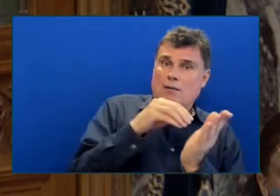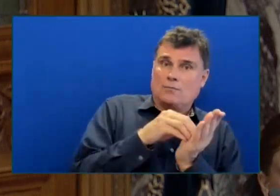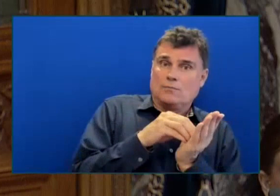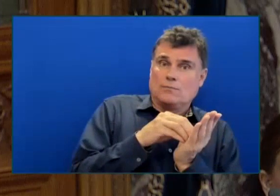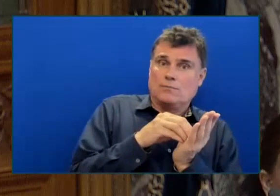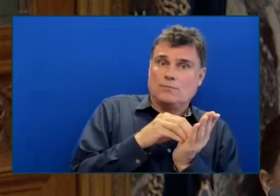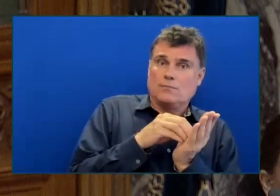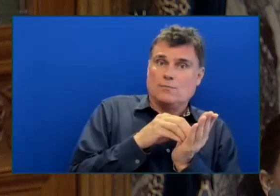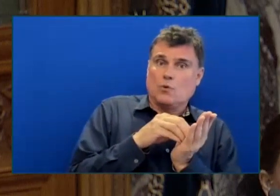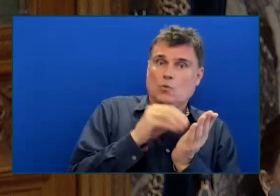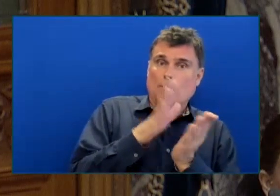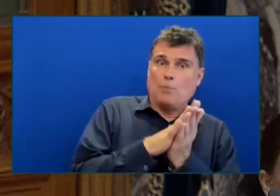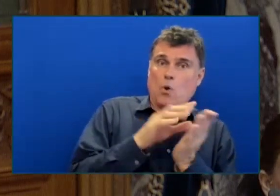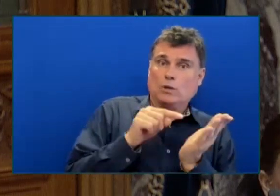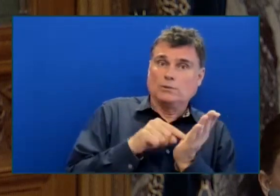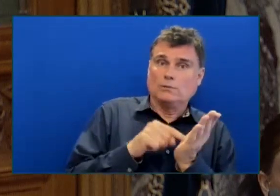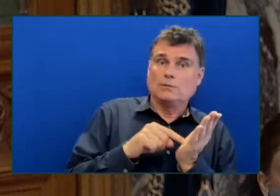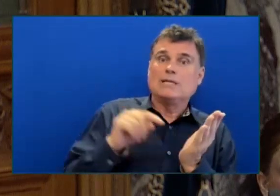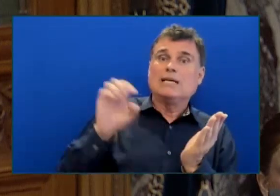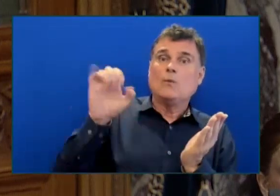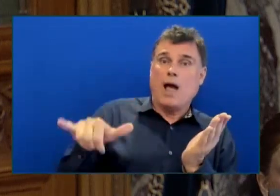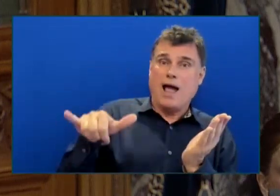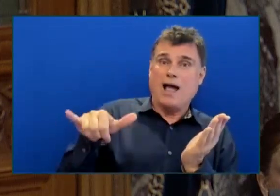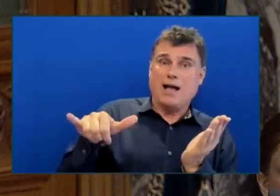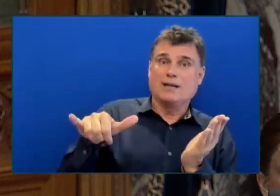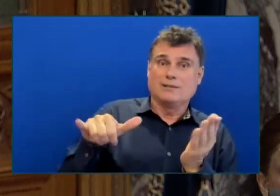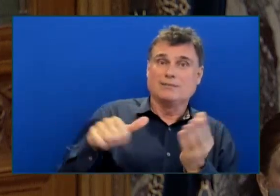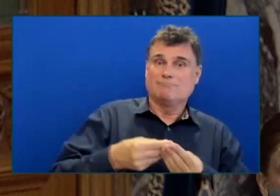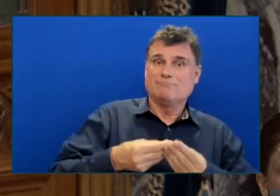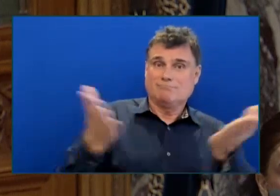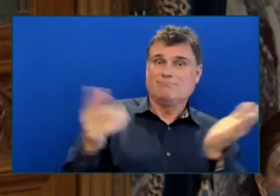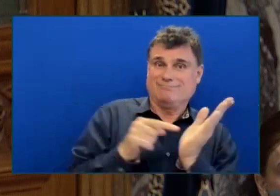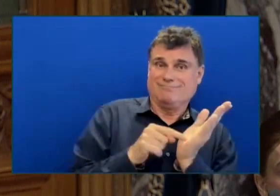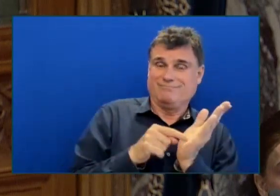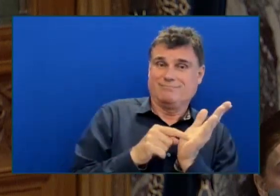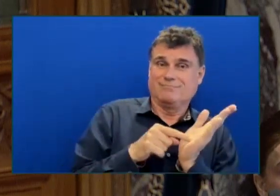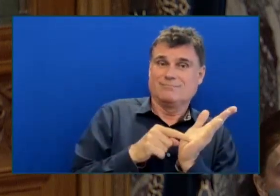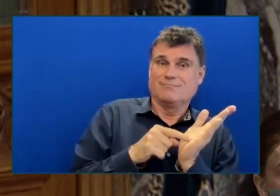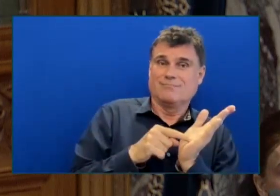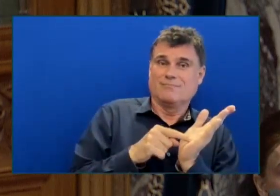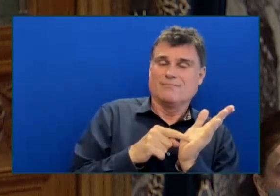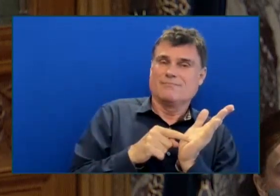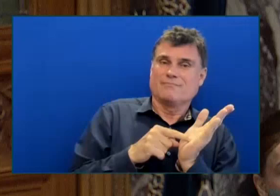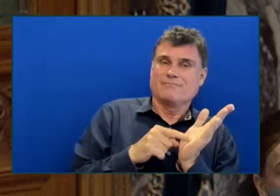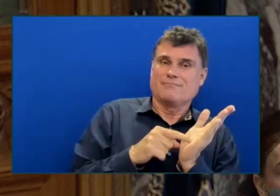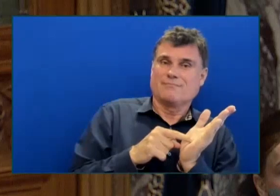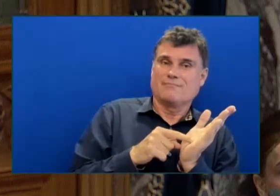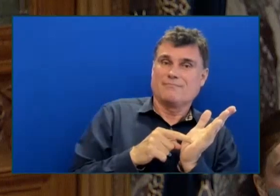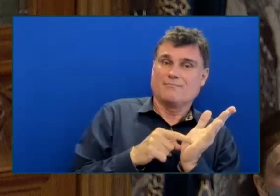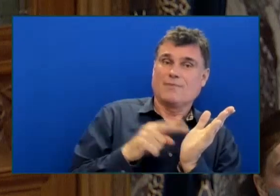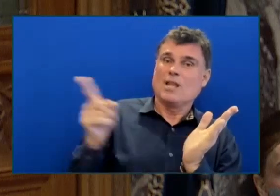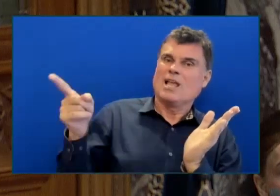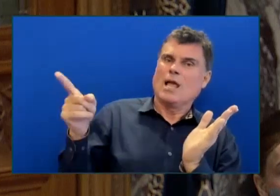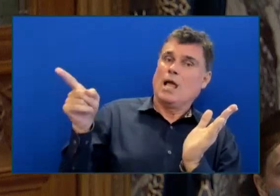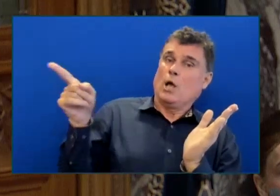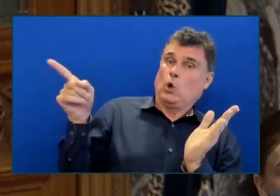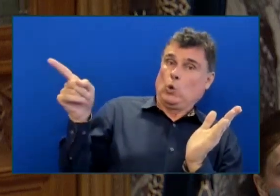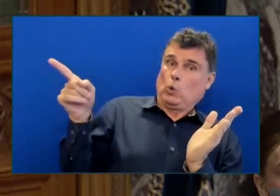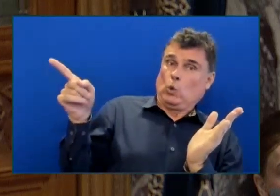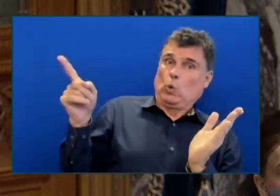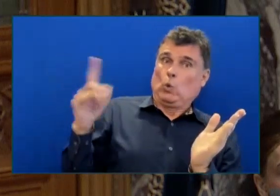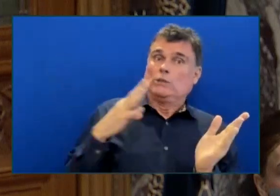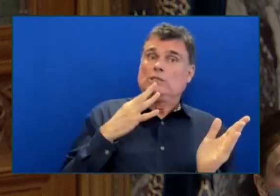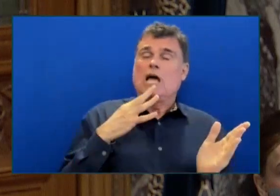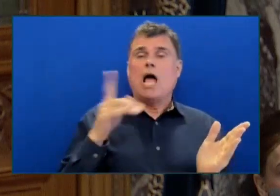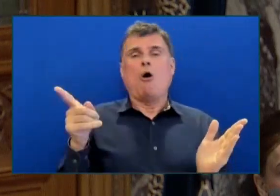financial oversight capabilities The report outlines a pattern of disregard for conflict of interest rules Now the